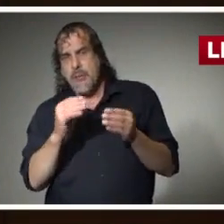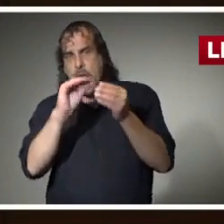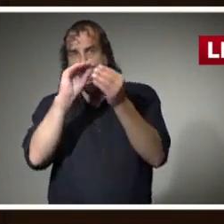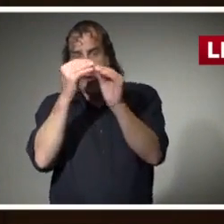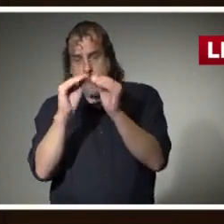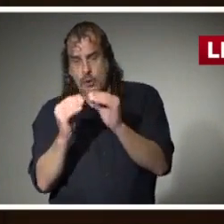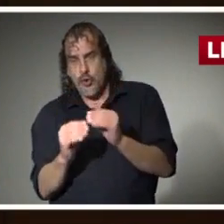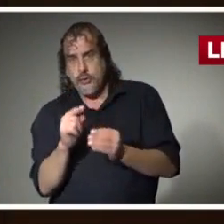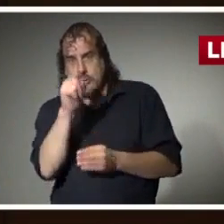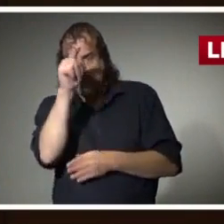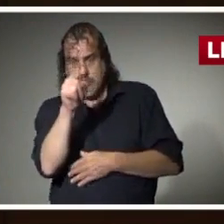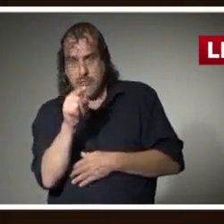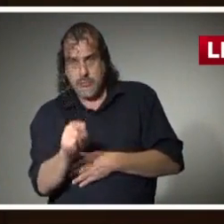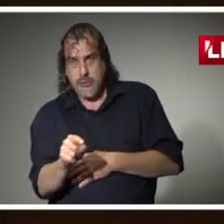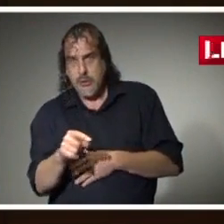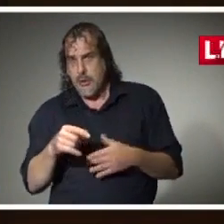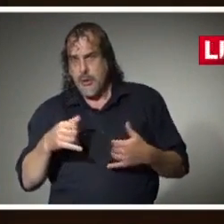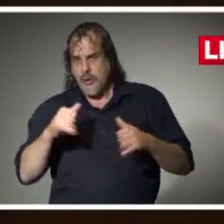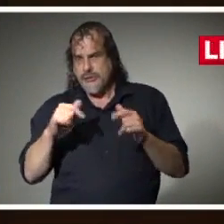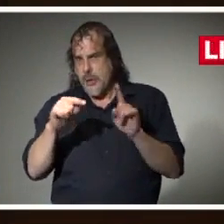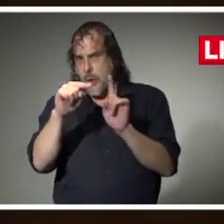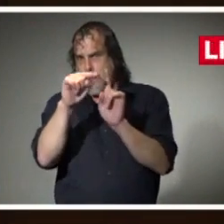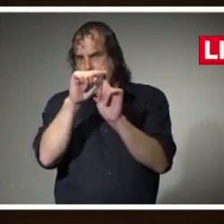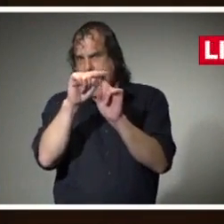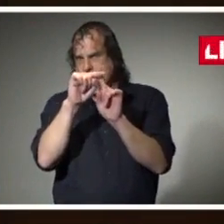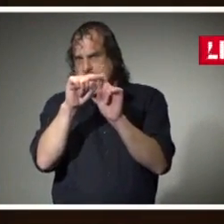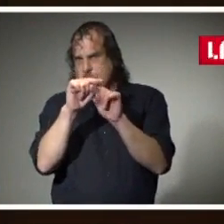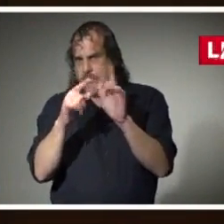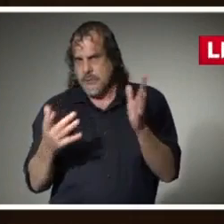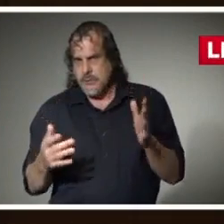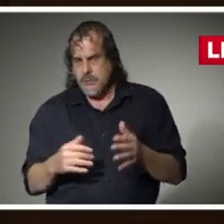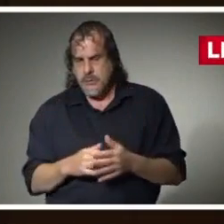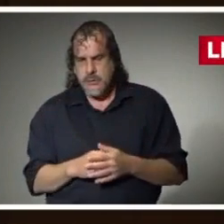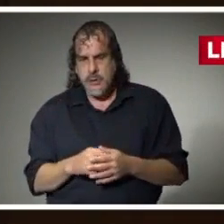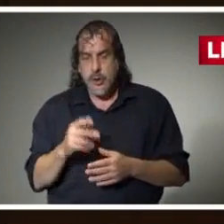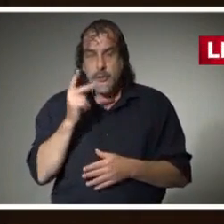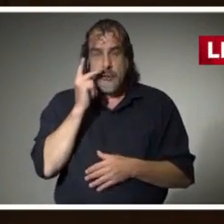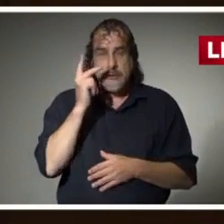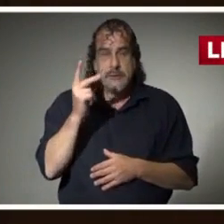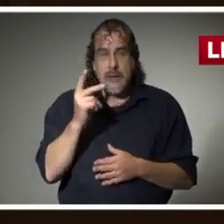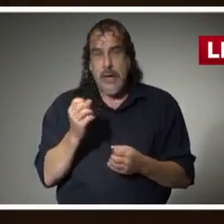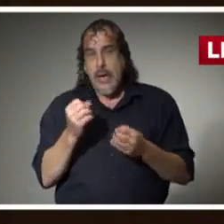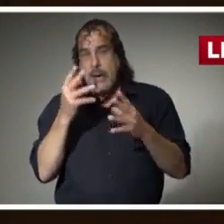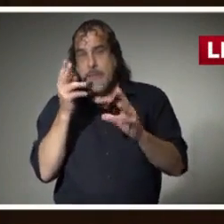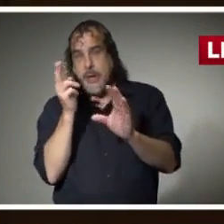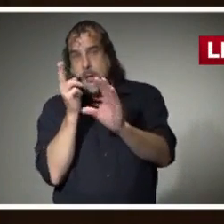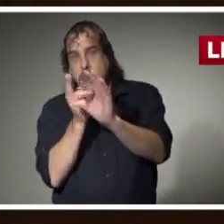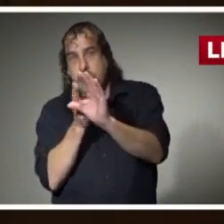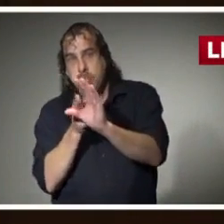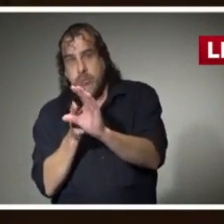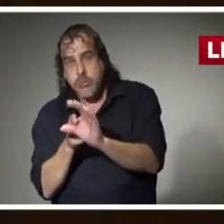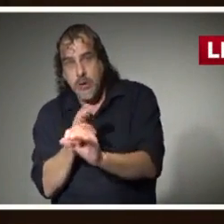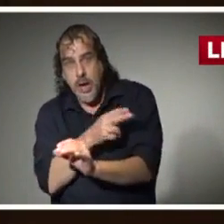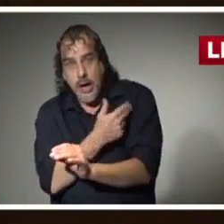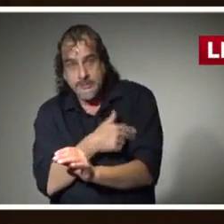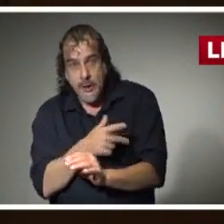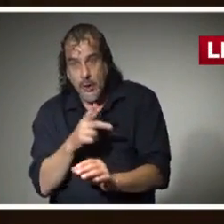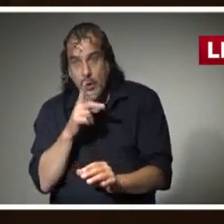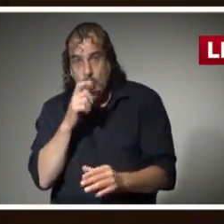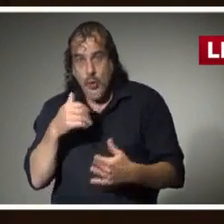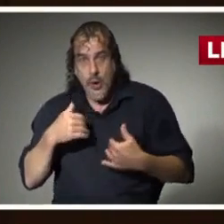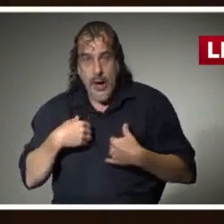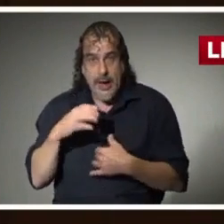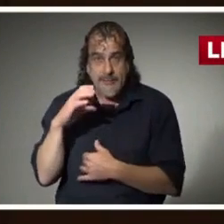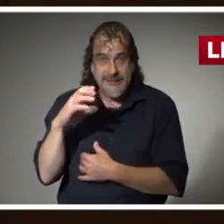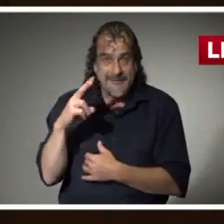that they're still positive. If you look at the number of hospitalizations for those individuals who have